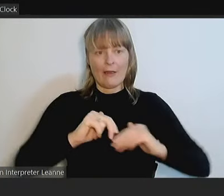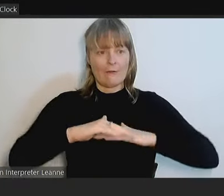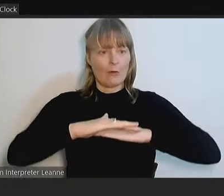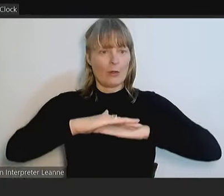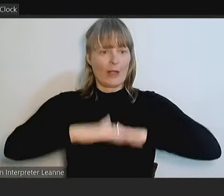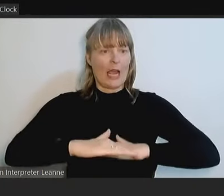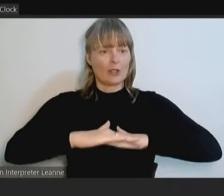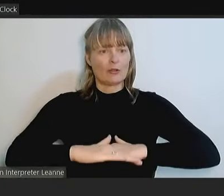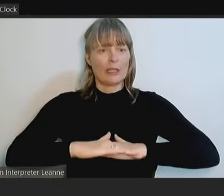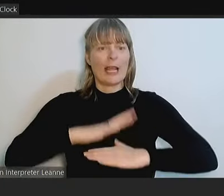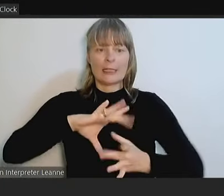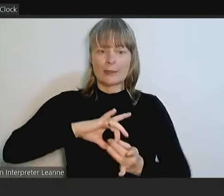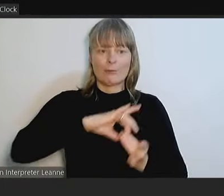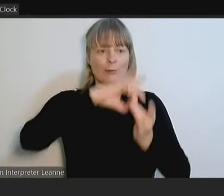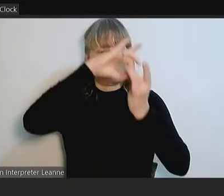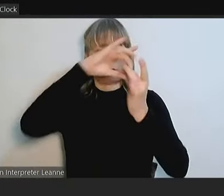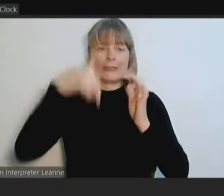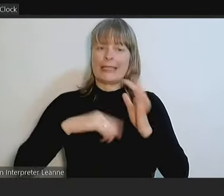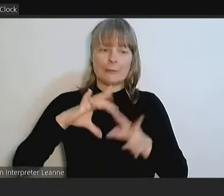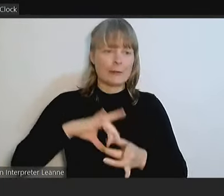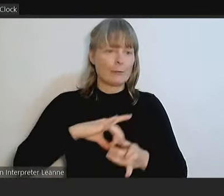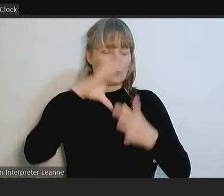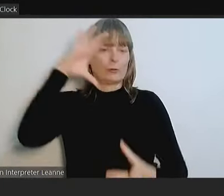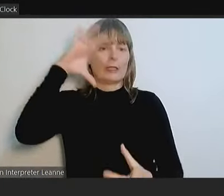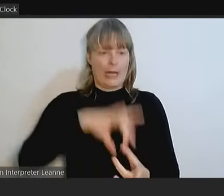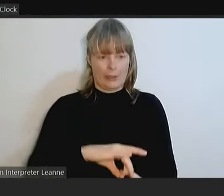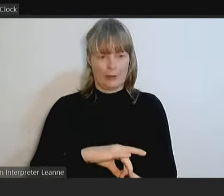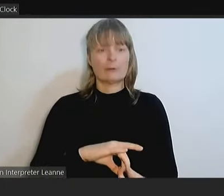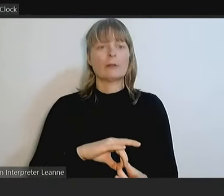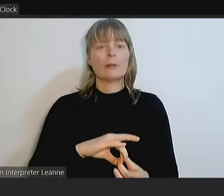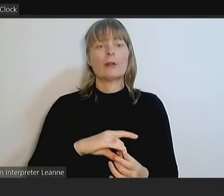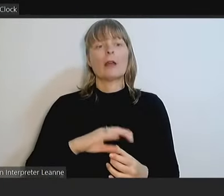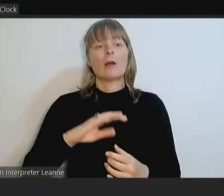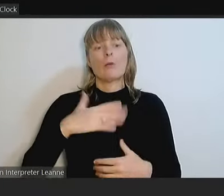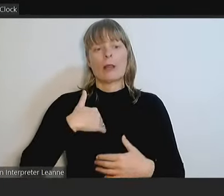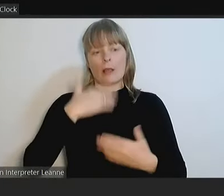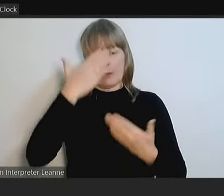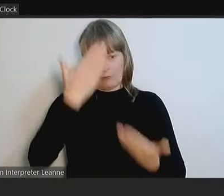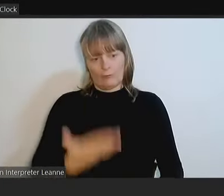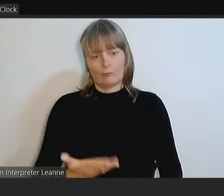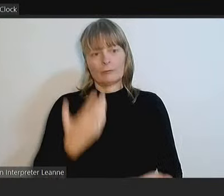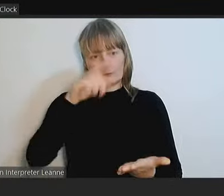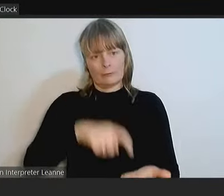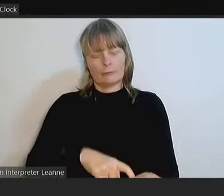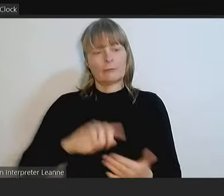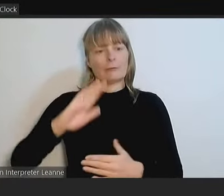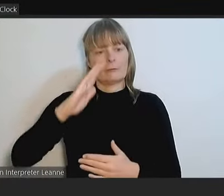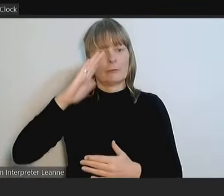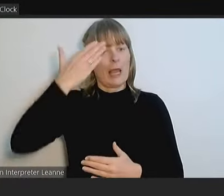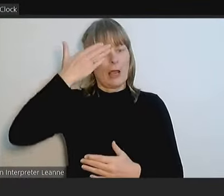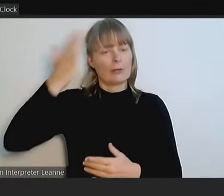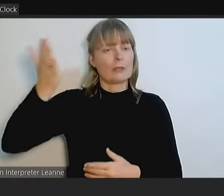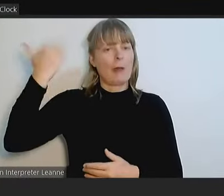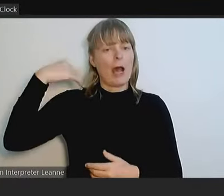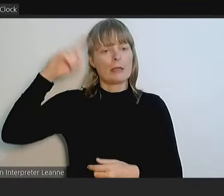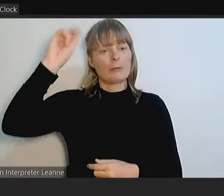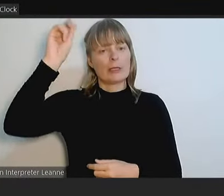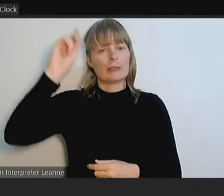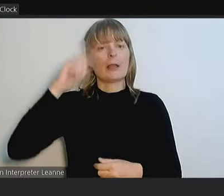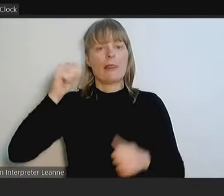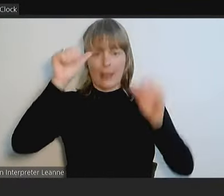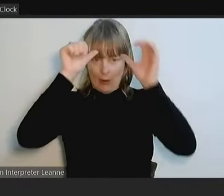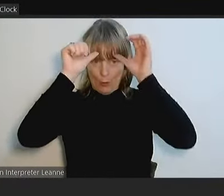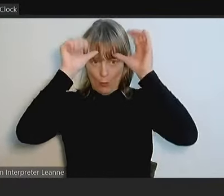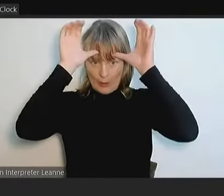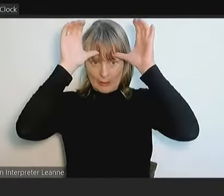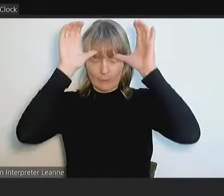connection to it. We honour our elders past, present, whose acknowledged and wisdom to ensure that